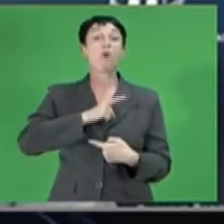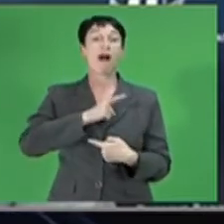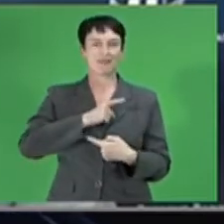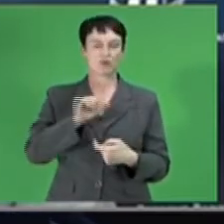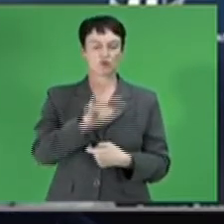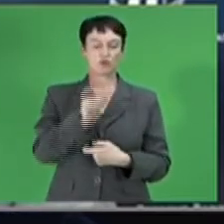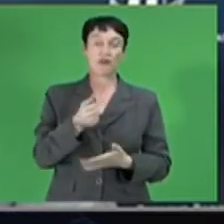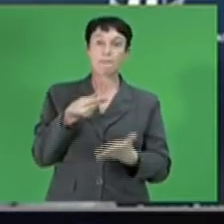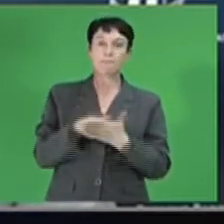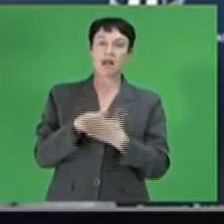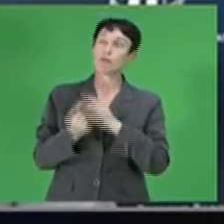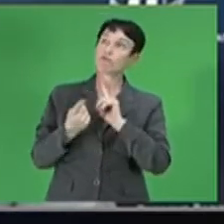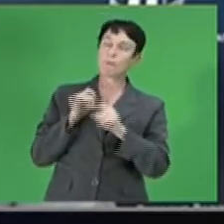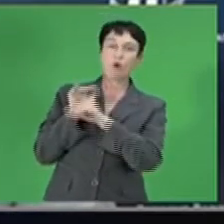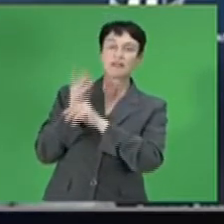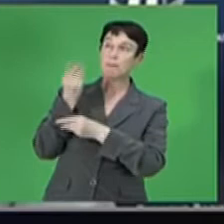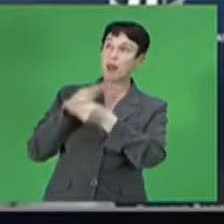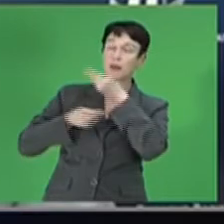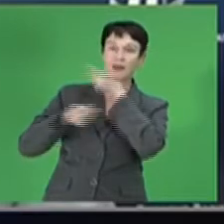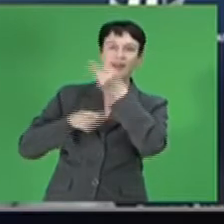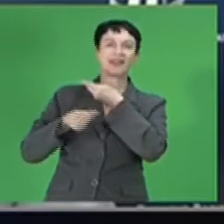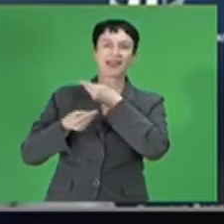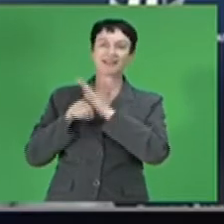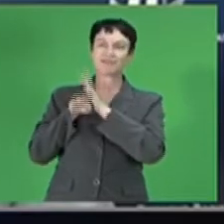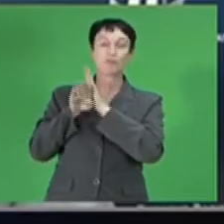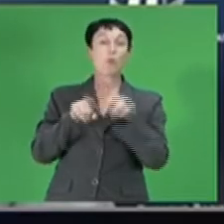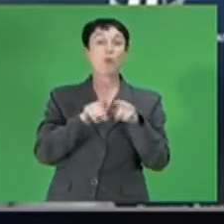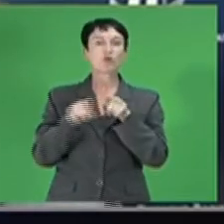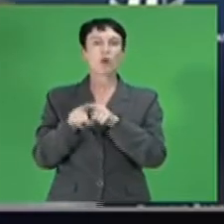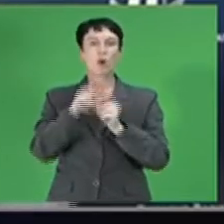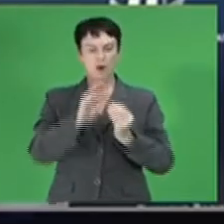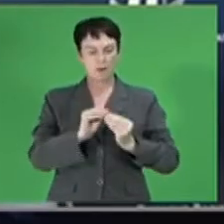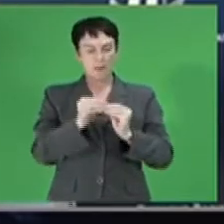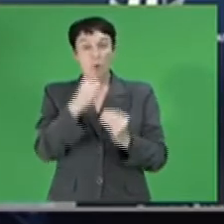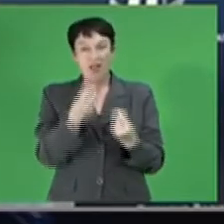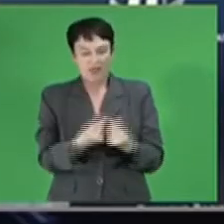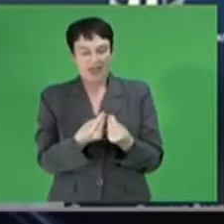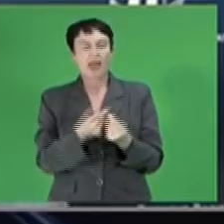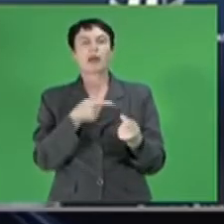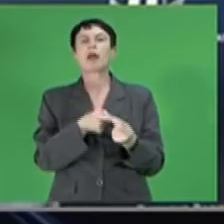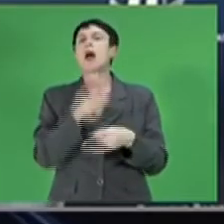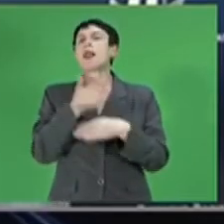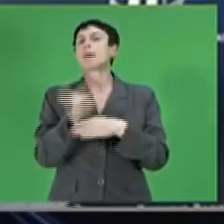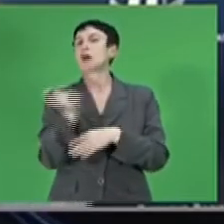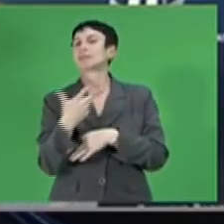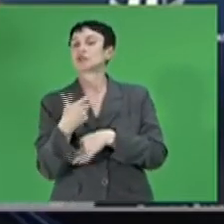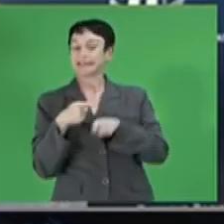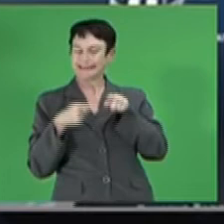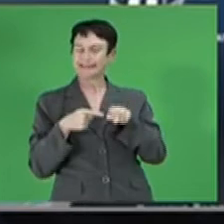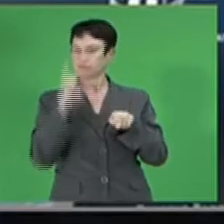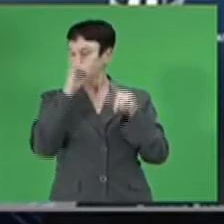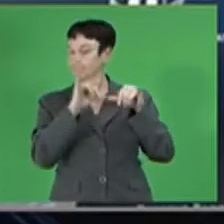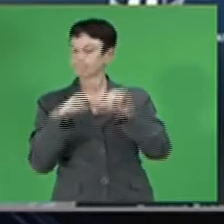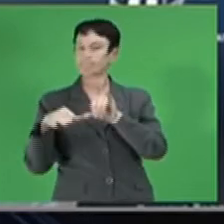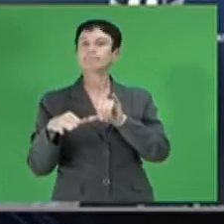and modest unit labour costs. The risks to the short-term inflation